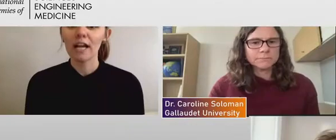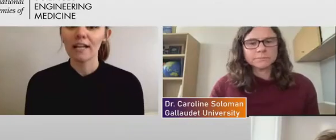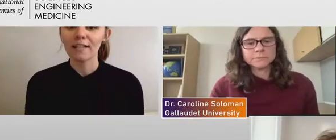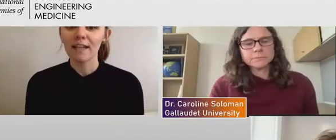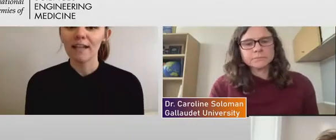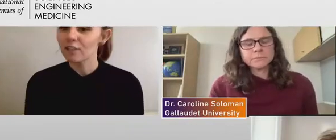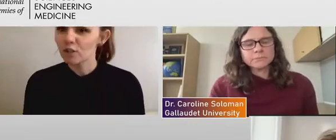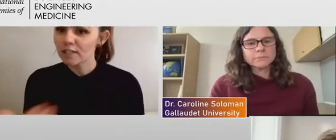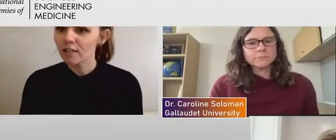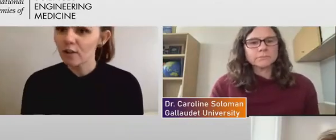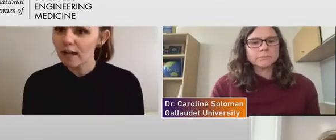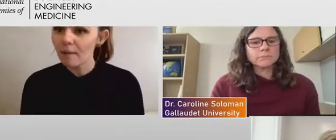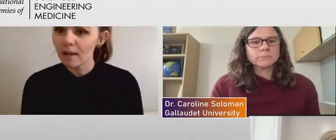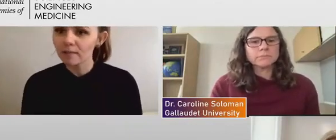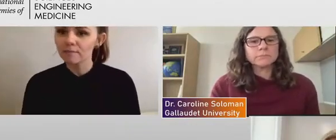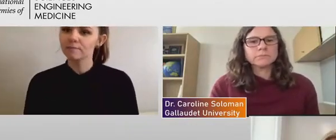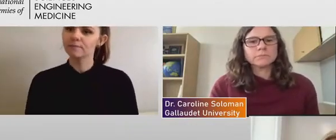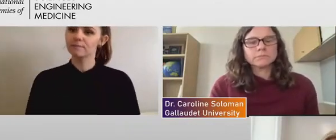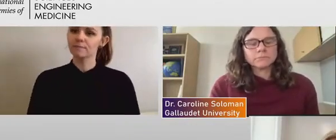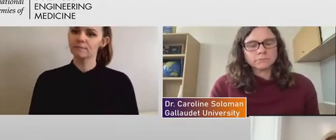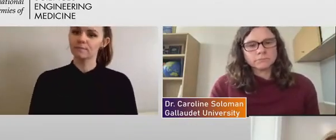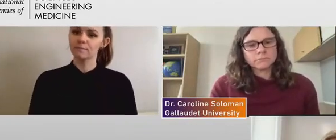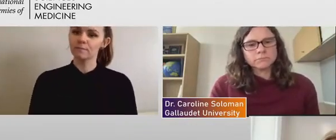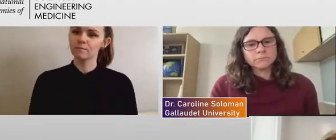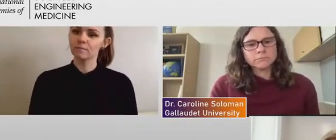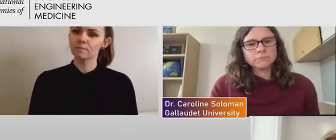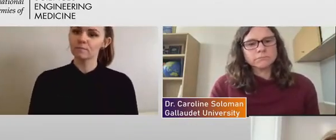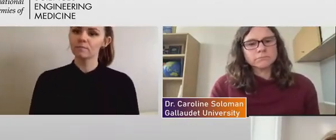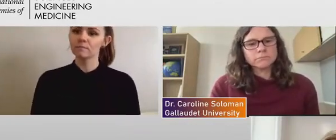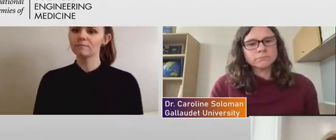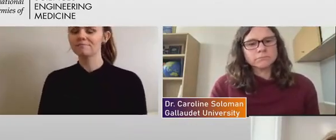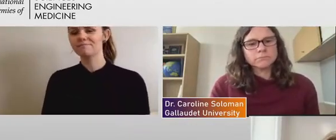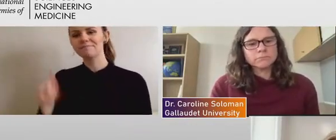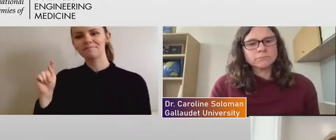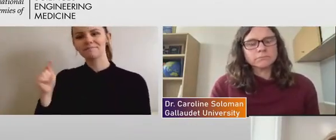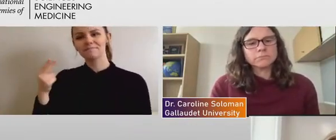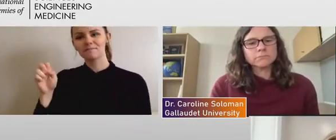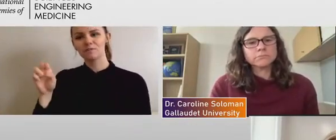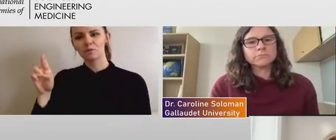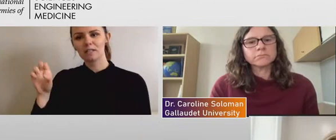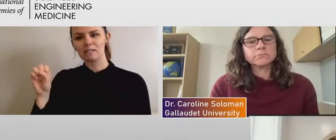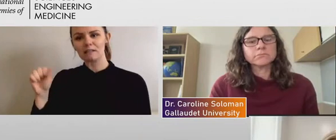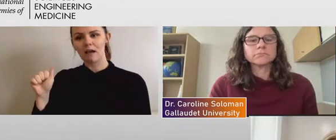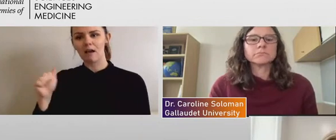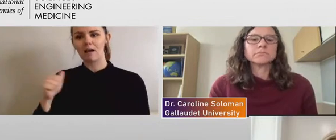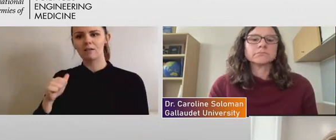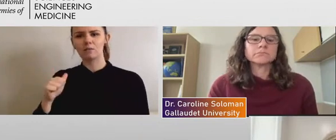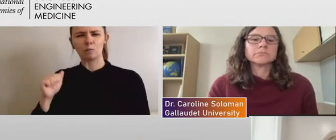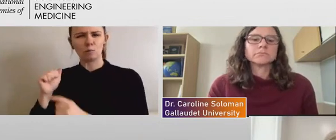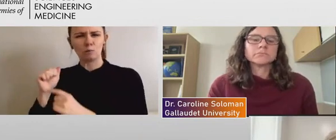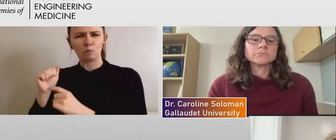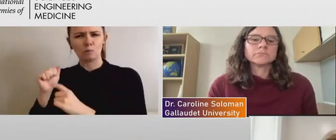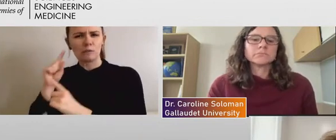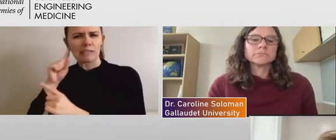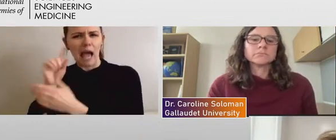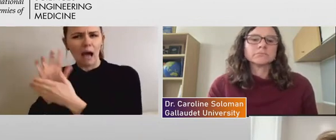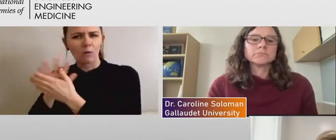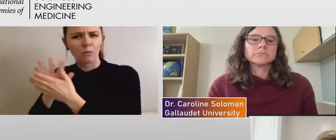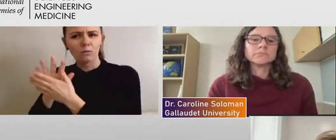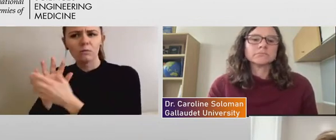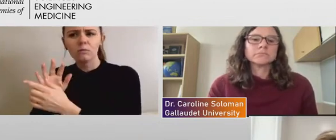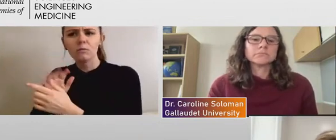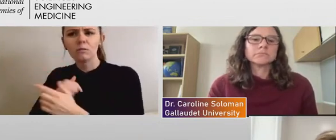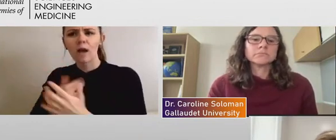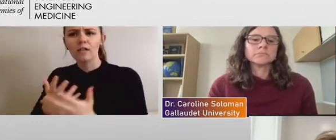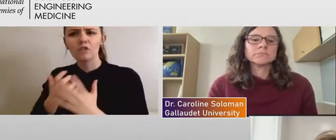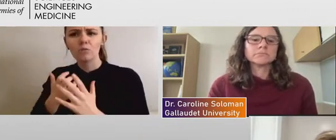Great. Yeah. And Teresa, you got a comment? I just wanted to kind of plug in there in my talk, I mentioned, um, being able to access,